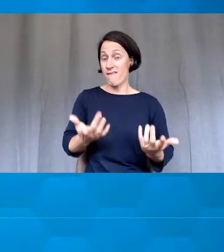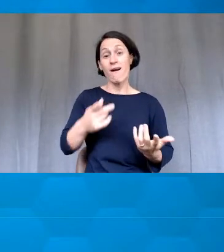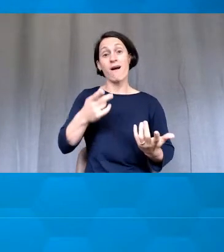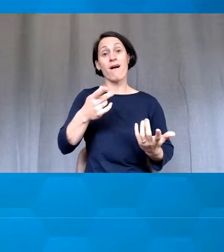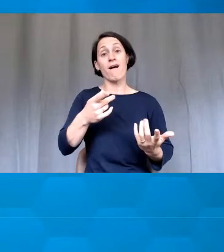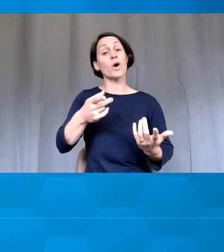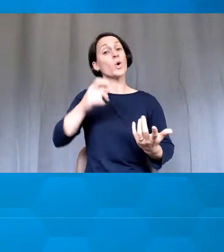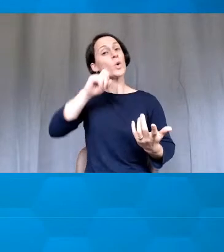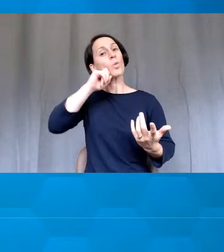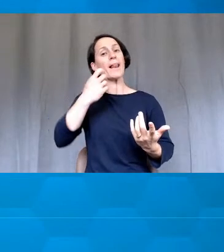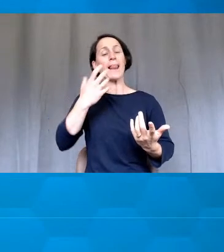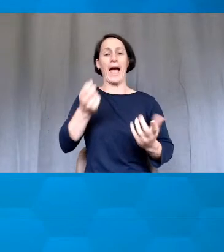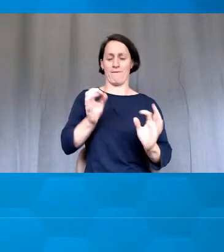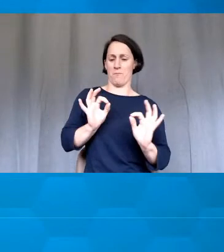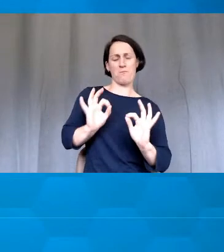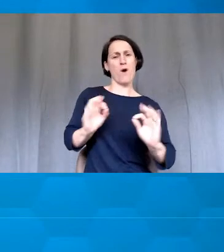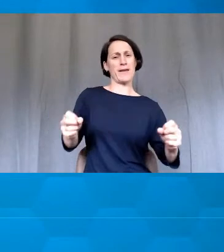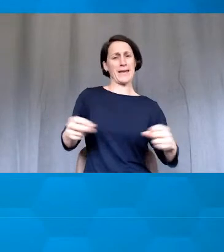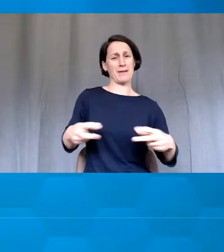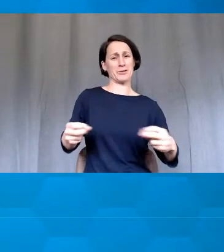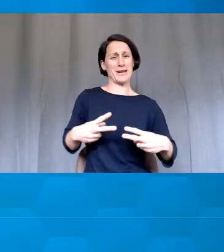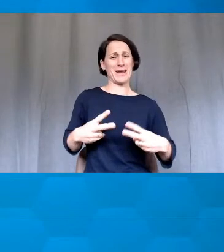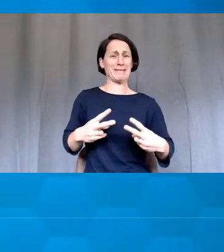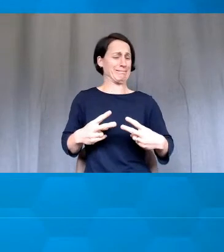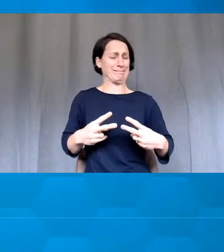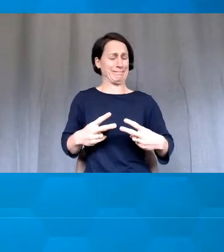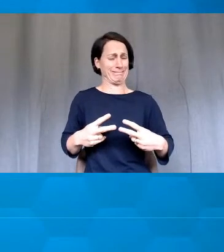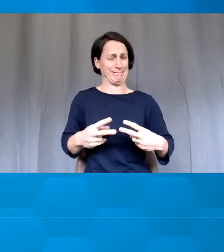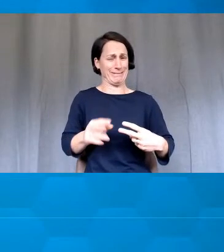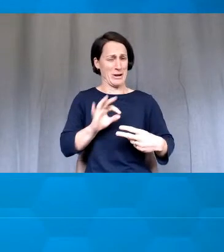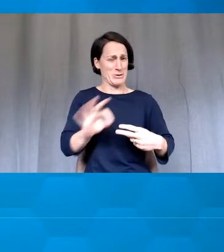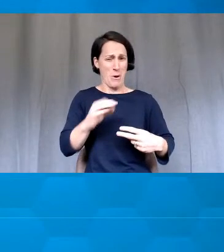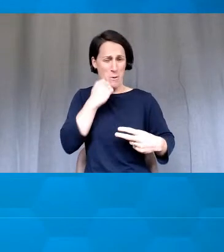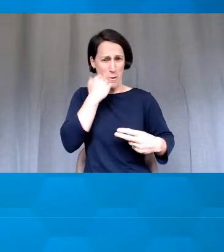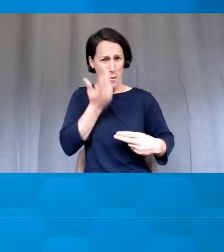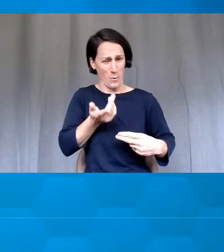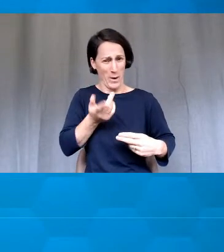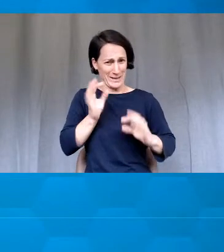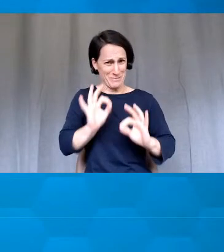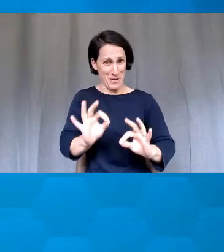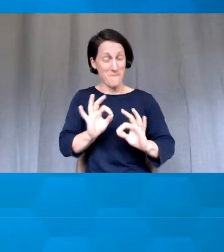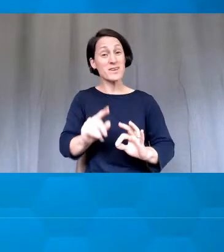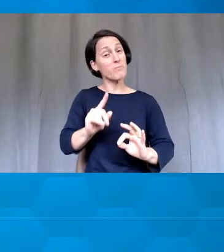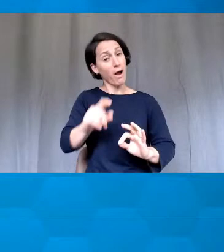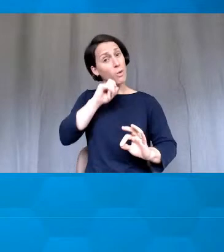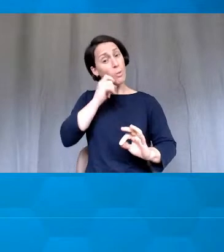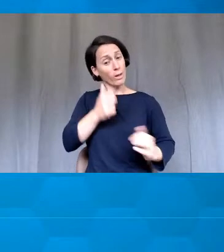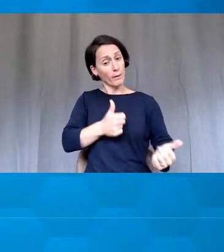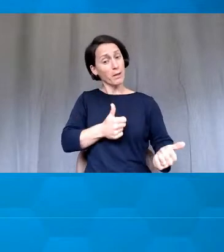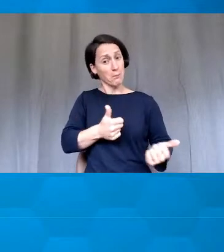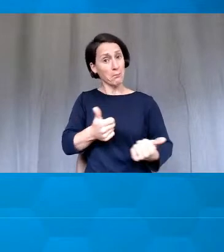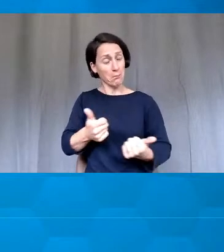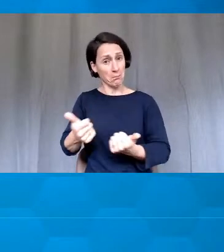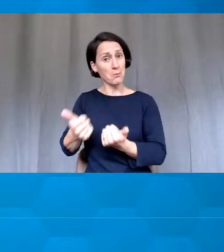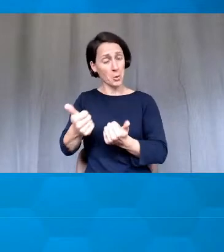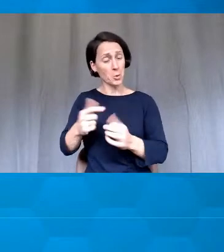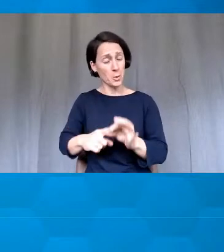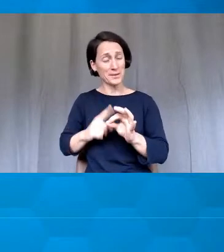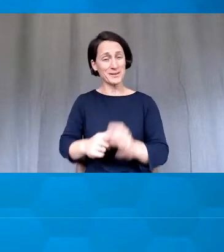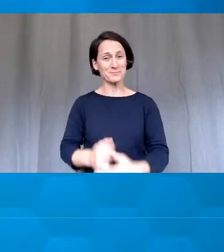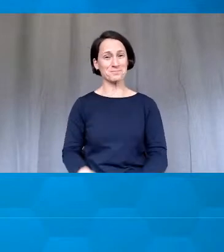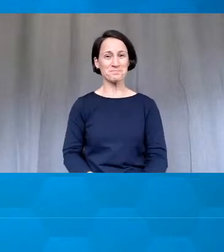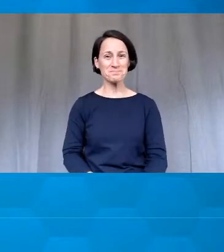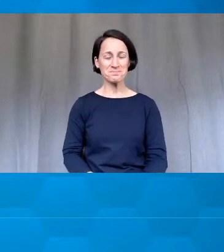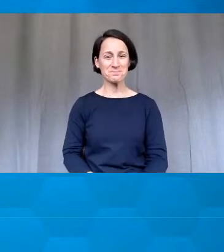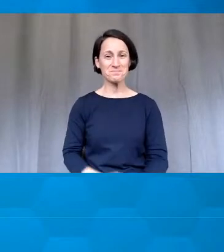perfect closed captioning. You're not necessarily, but it's going to be reasonable. Okay. Reasonable quality. And